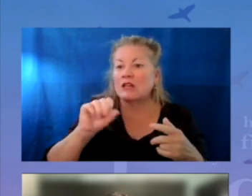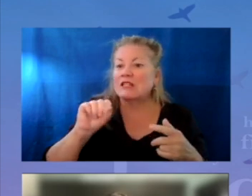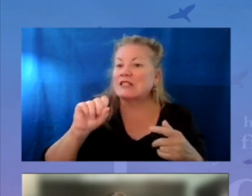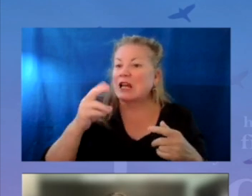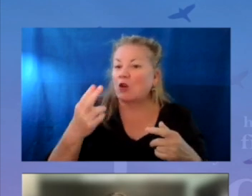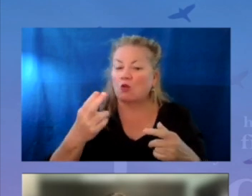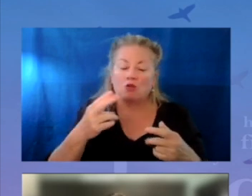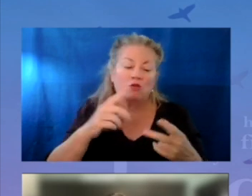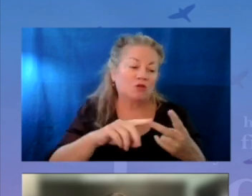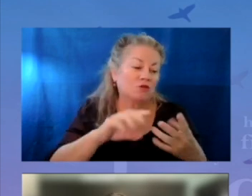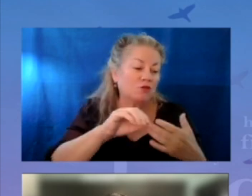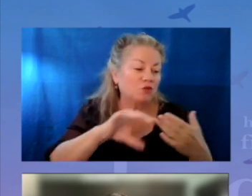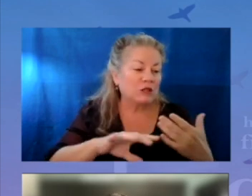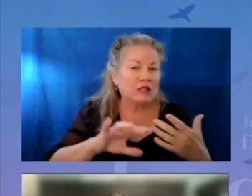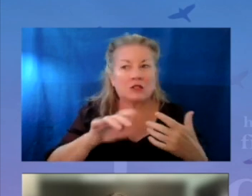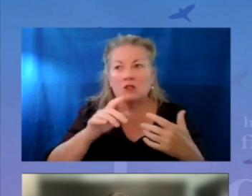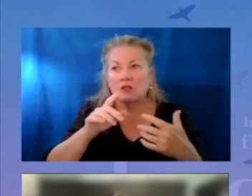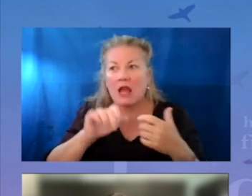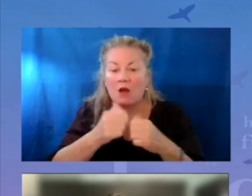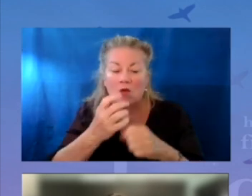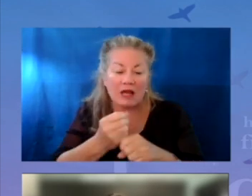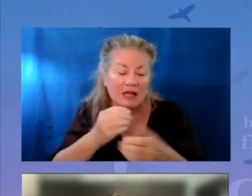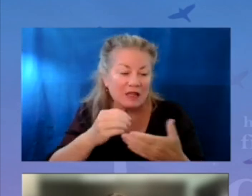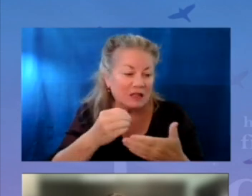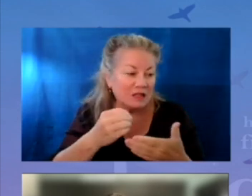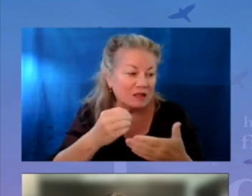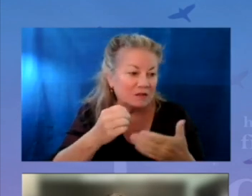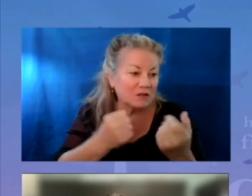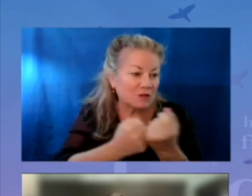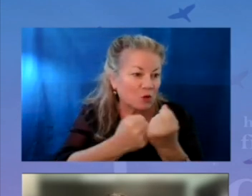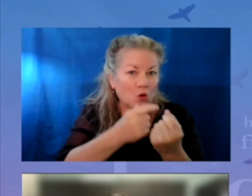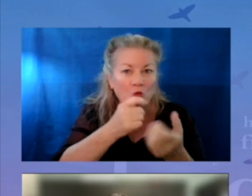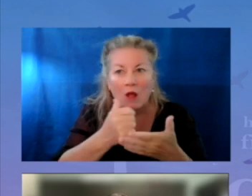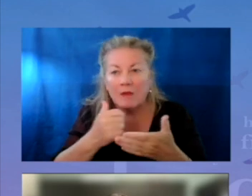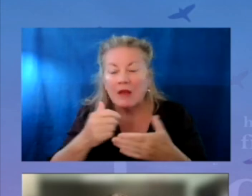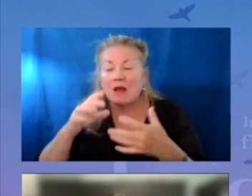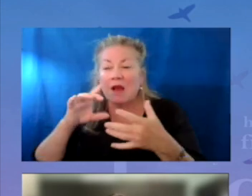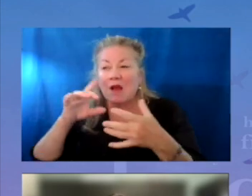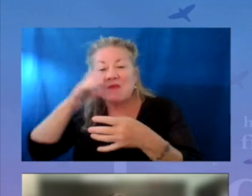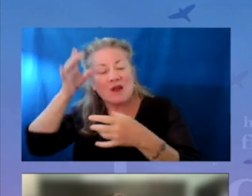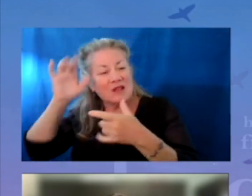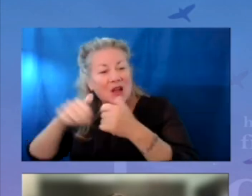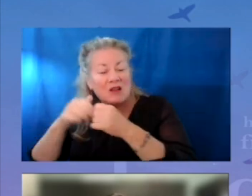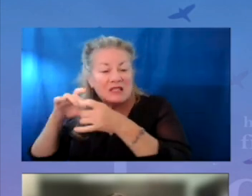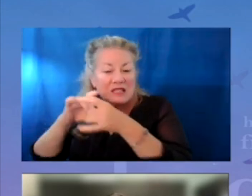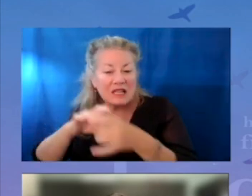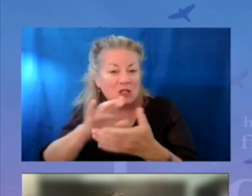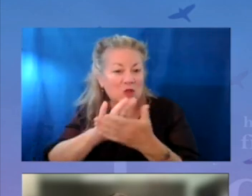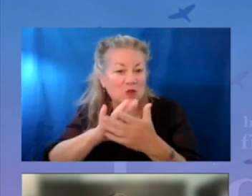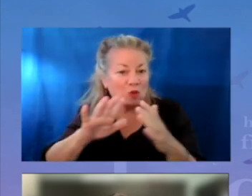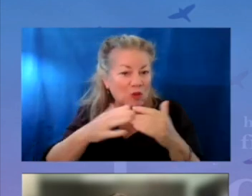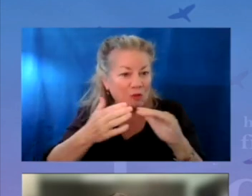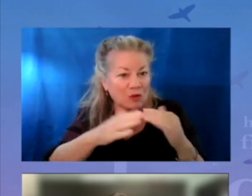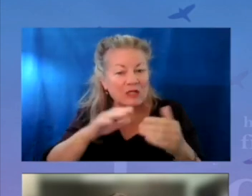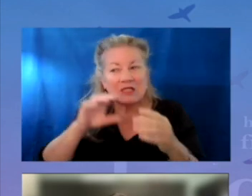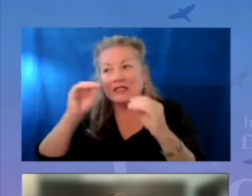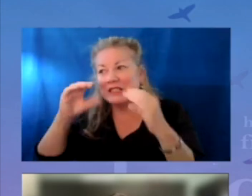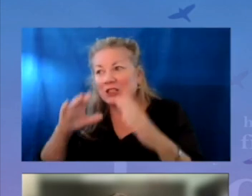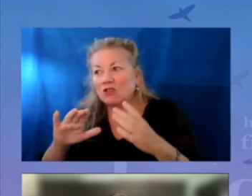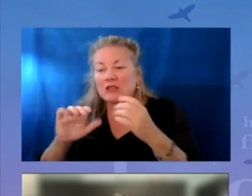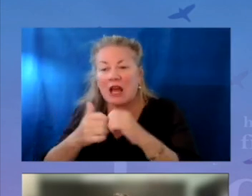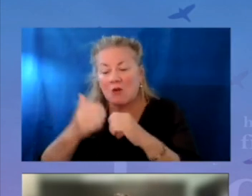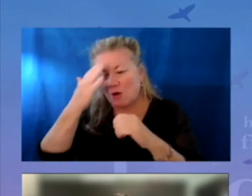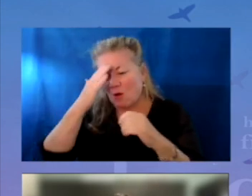get the support I need? Who will help me? Parents, how will my students stay connected to their school community? From teachers,